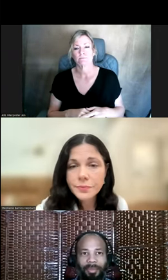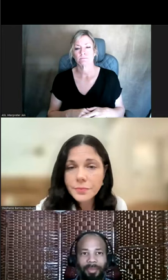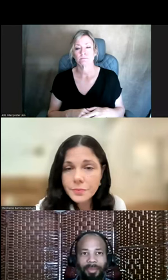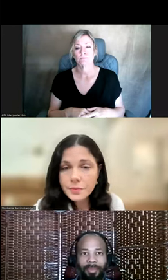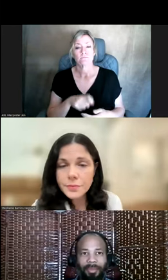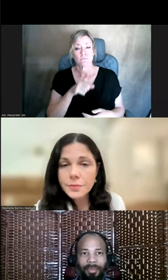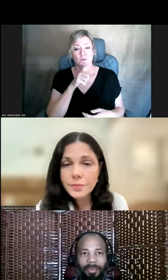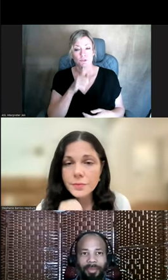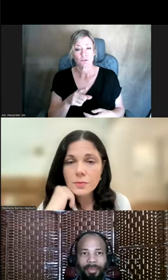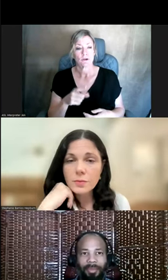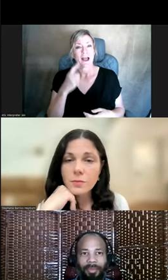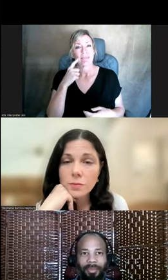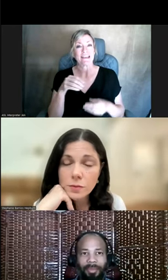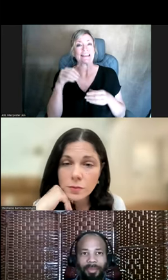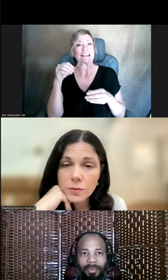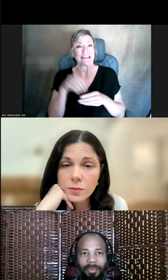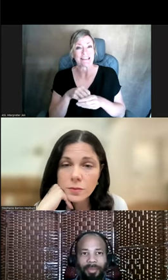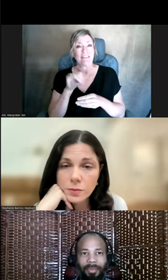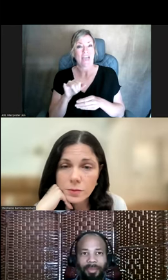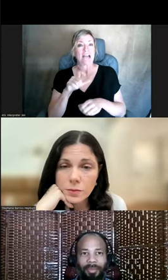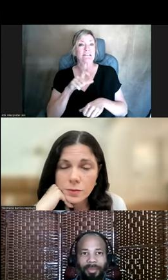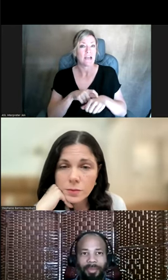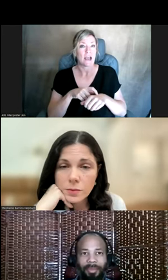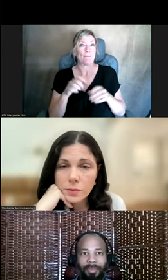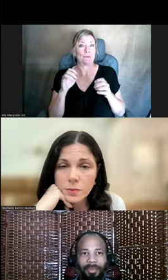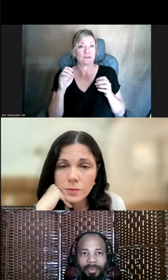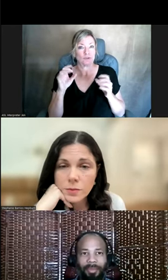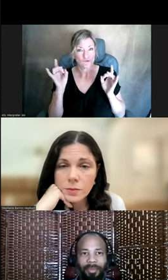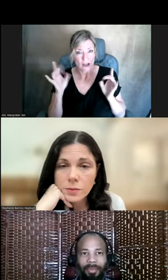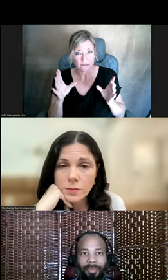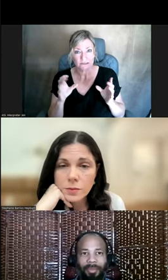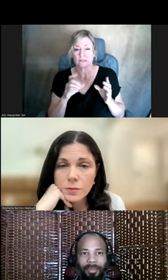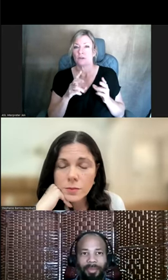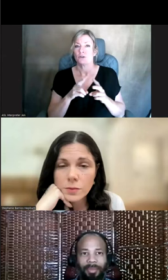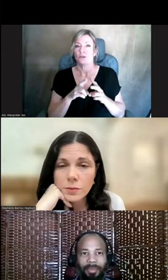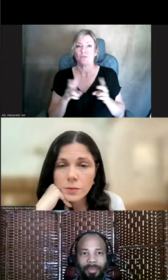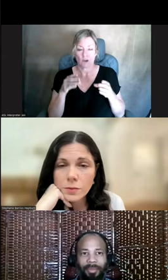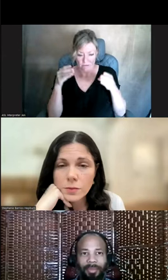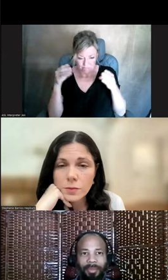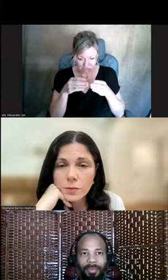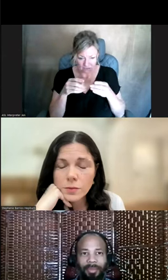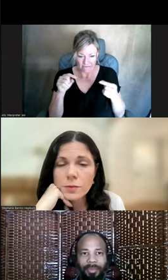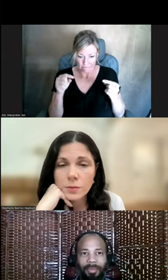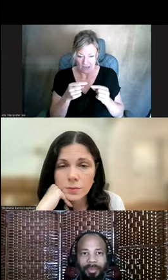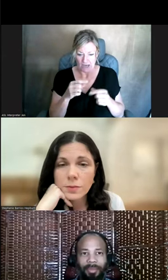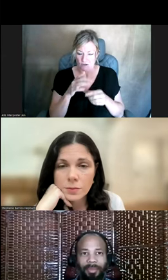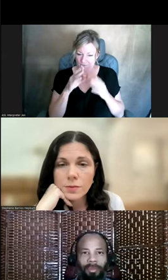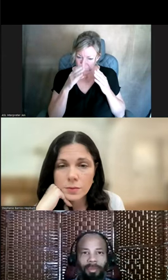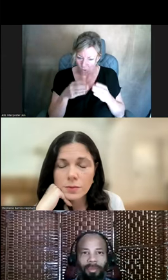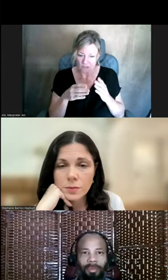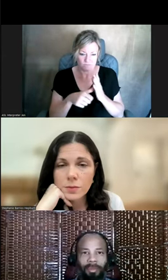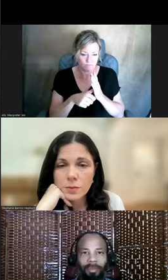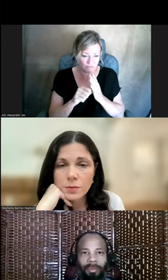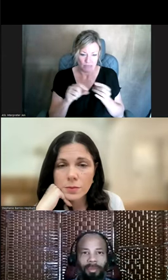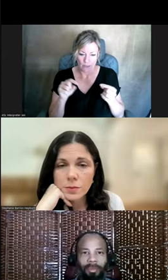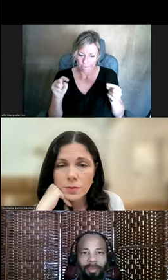Sure. I think in a crisis, we're just really narrowed down on the pain that's happening. And